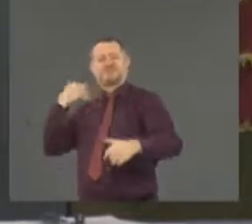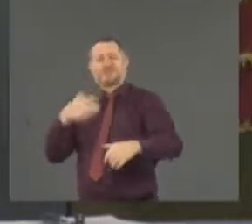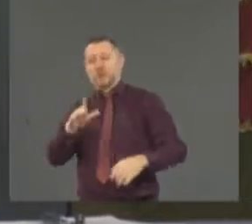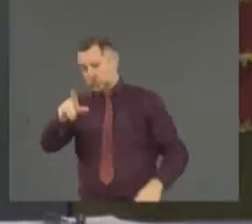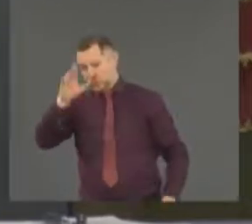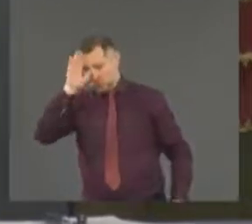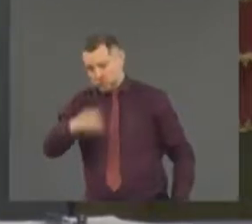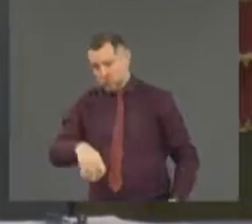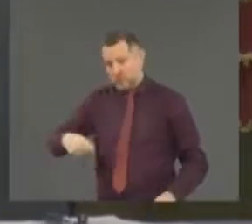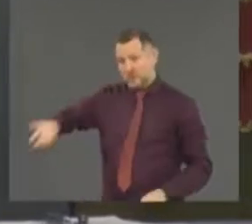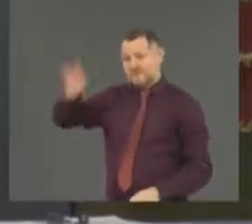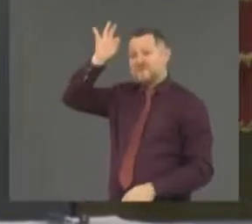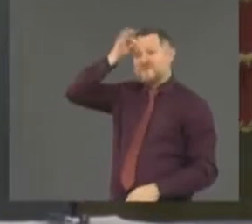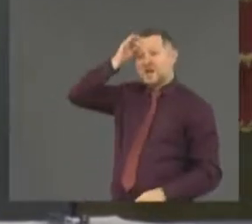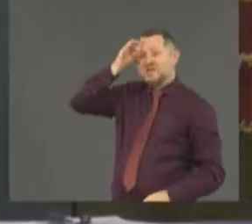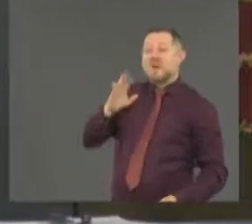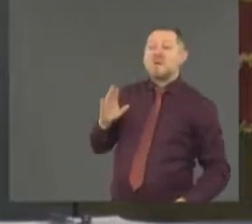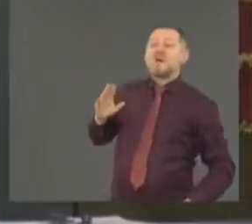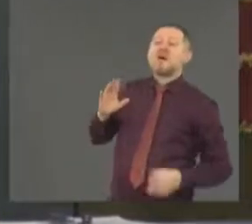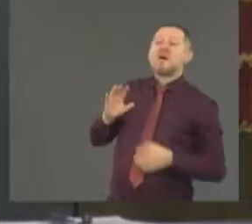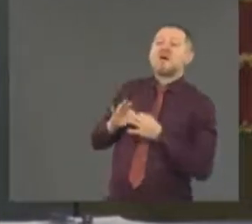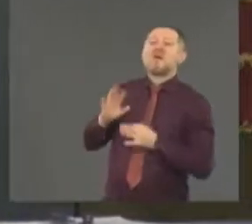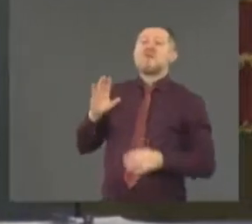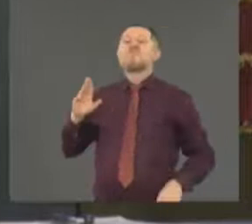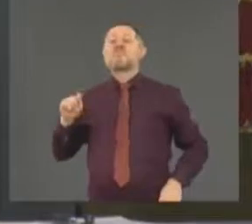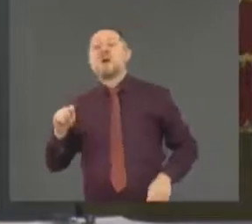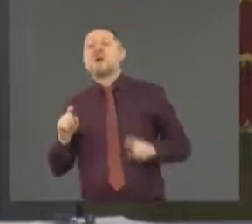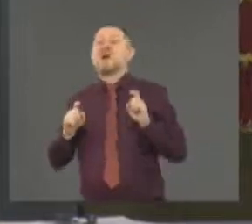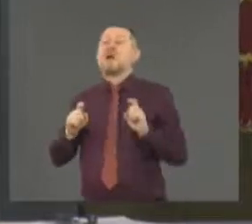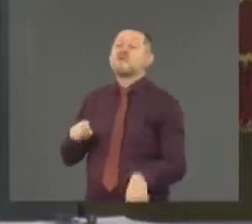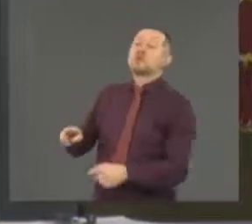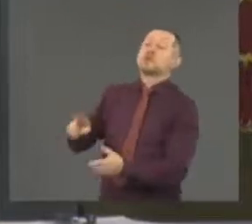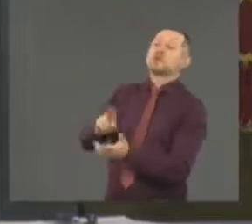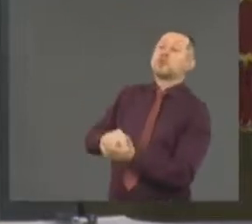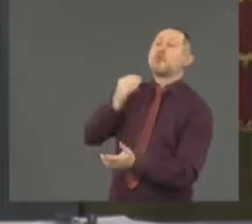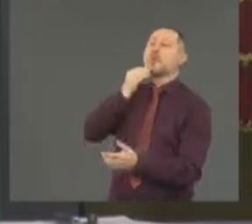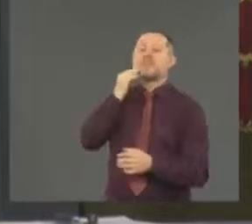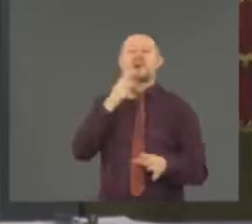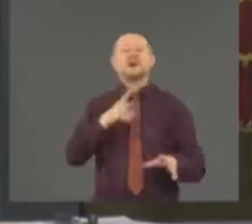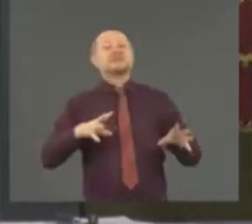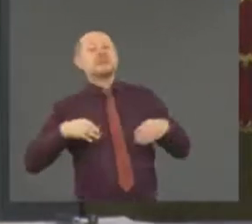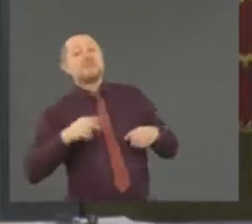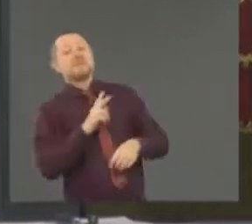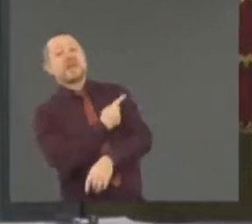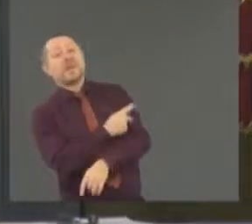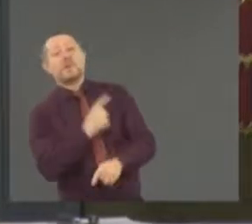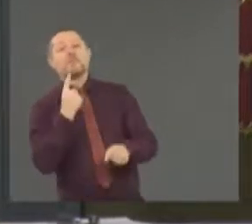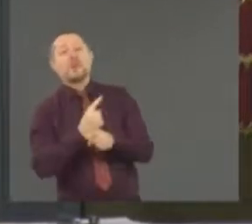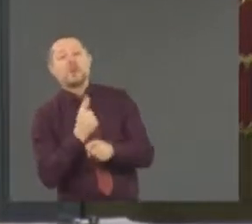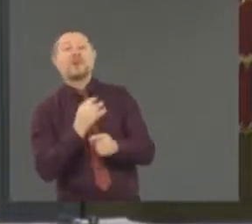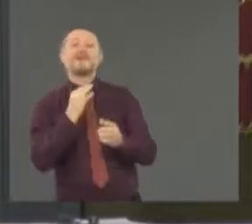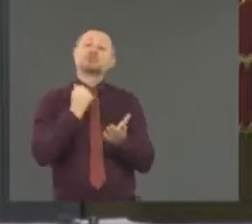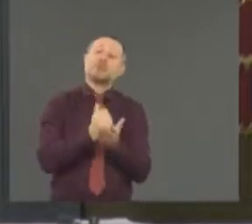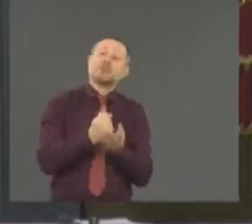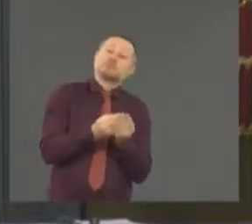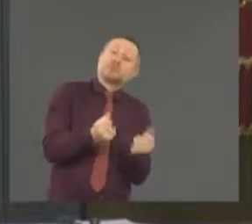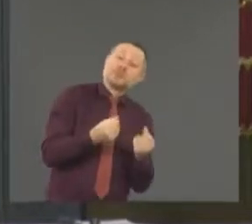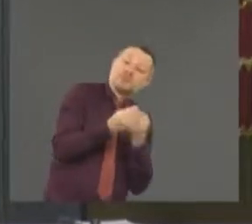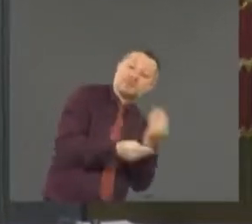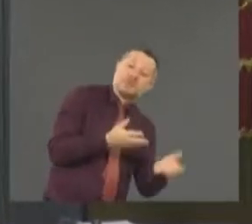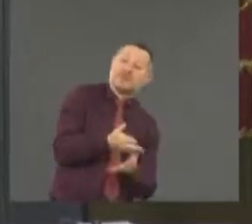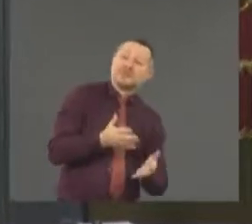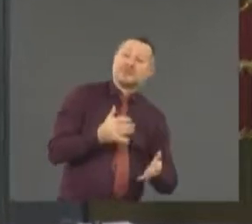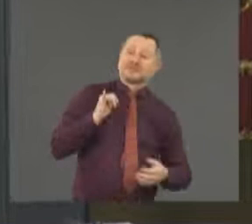but they said that you have to make sure that the nursing homes are able to accept the patients and properly care for them. That's title 10 of the New York State Code rules and